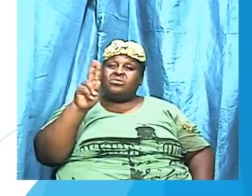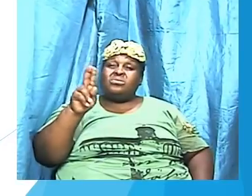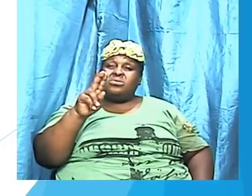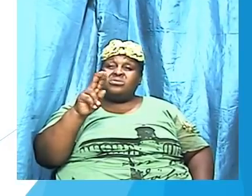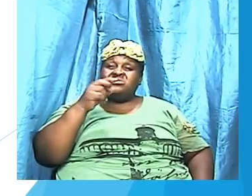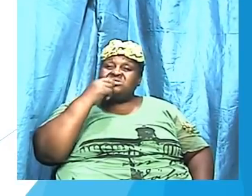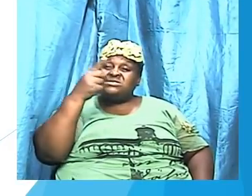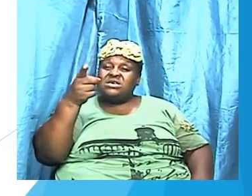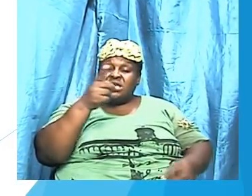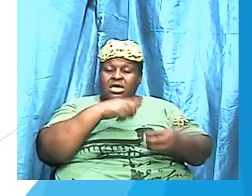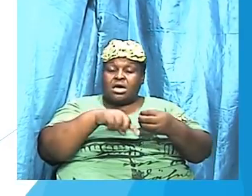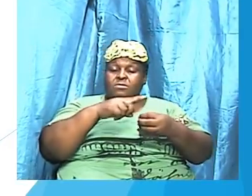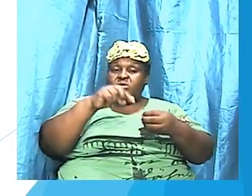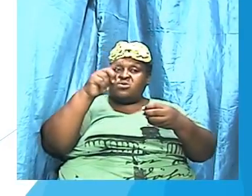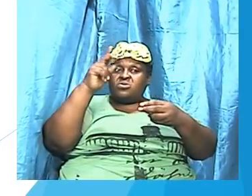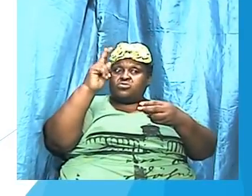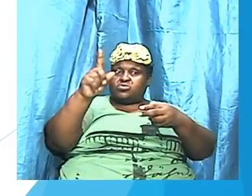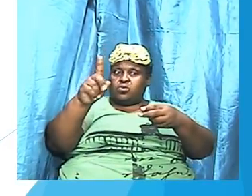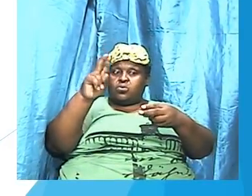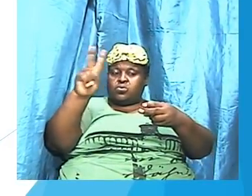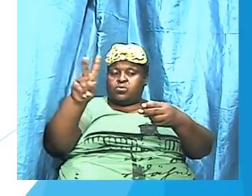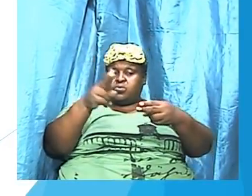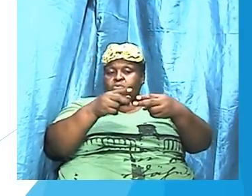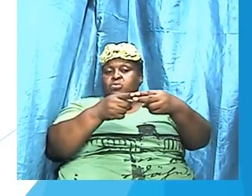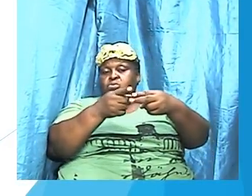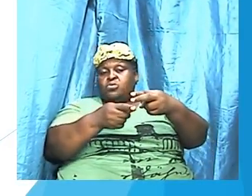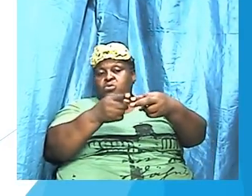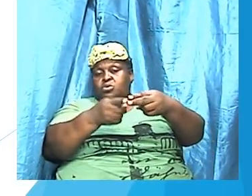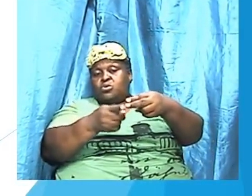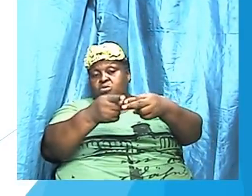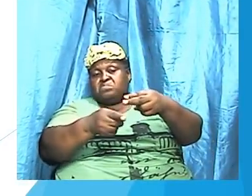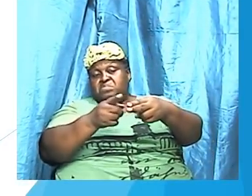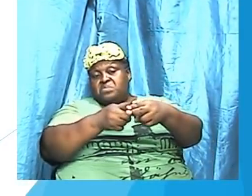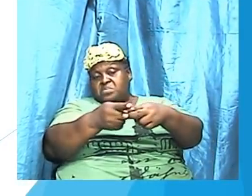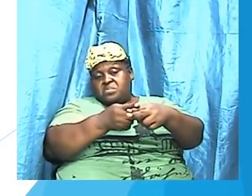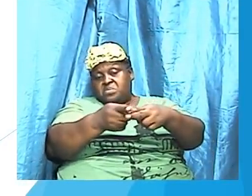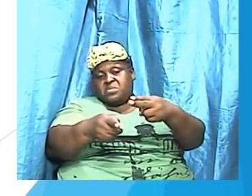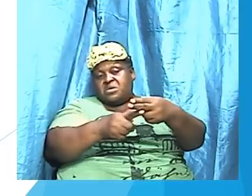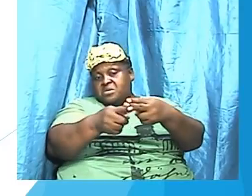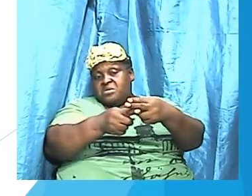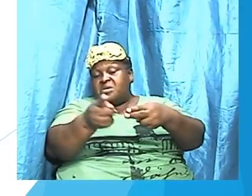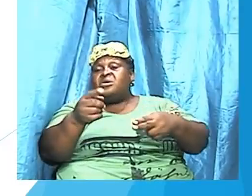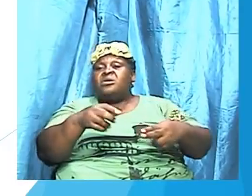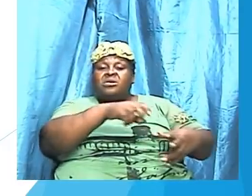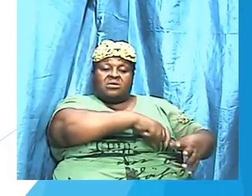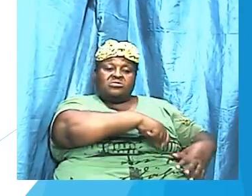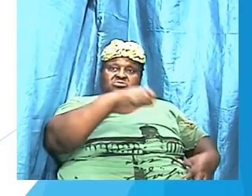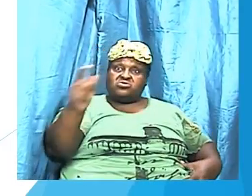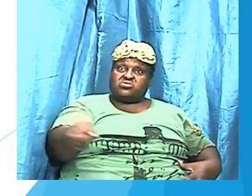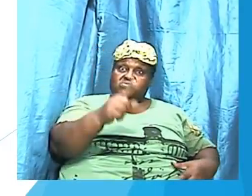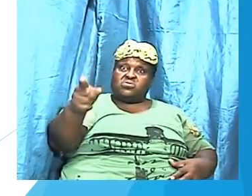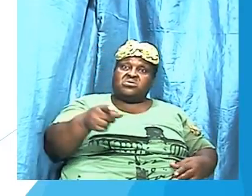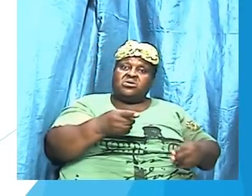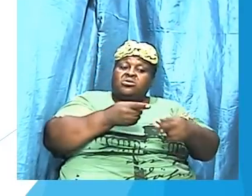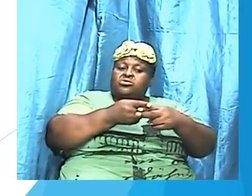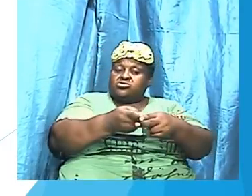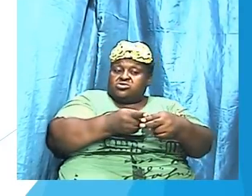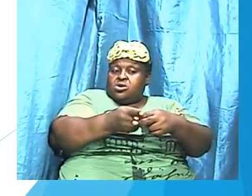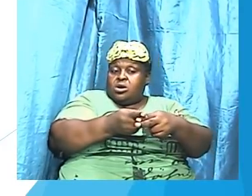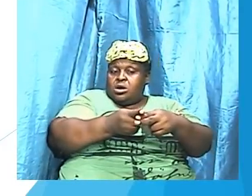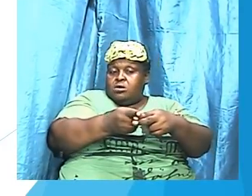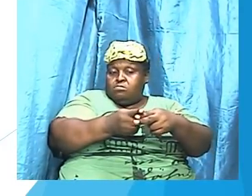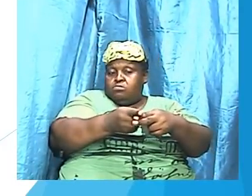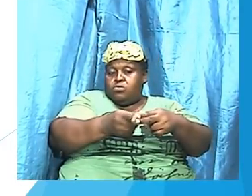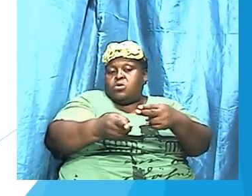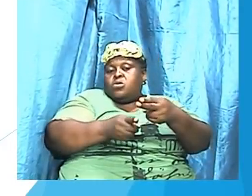the two edged sword or the sword of the spirit which is the word of God that sword was sharpened on both sides